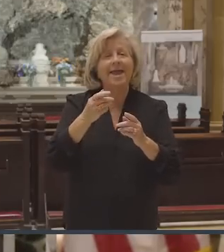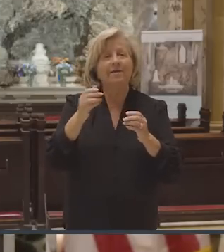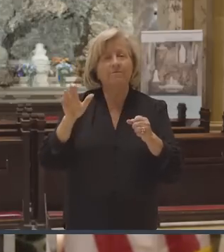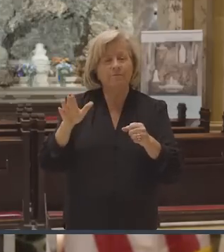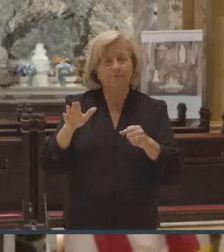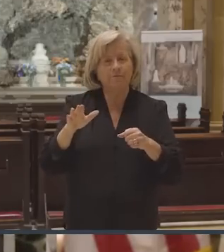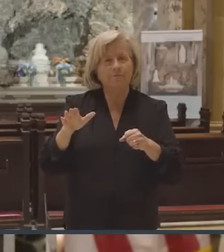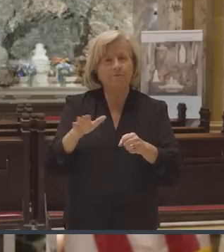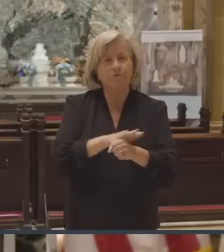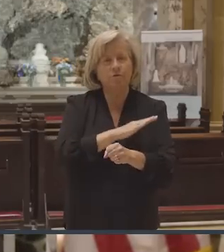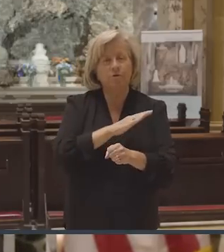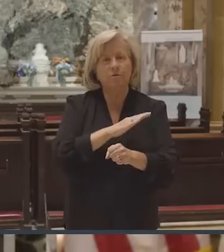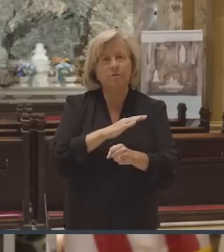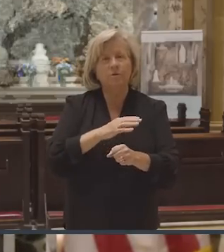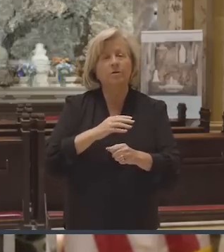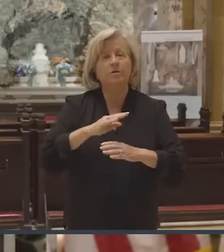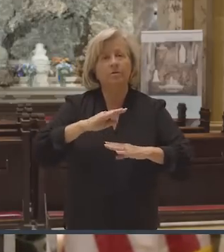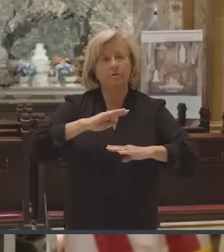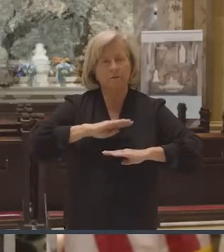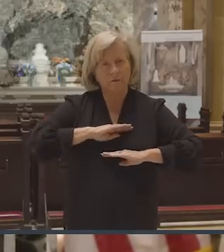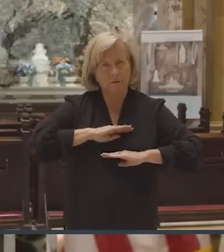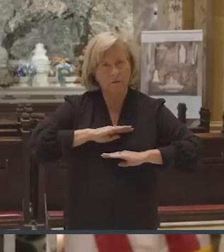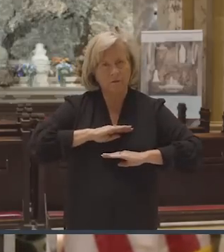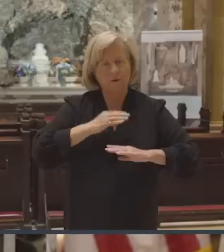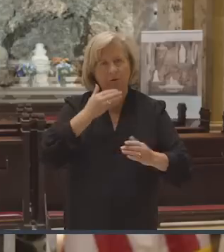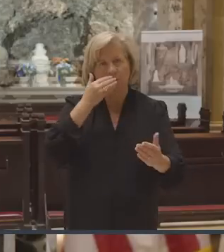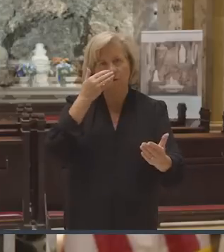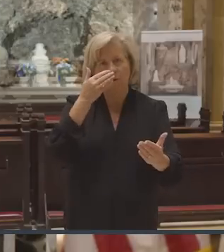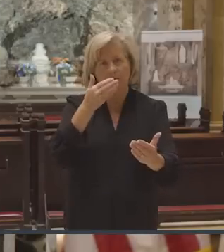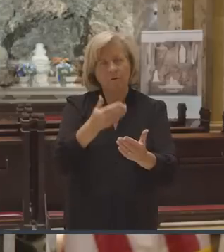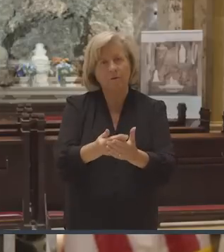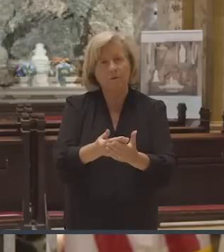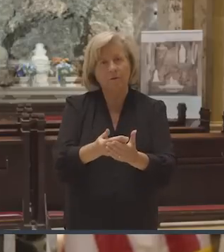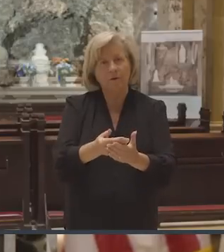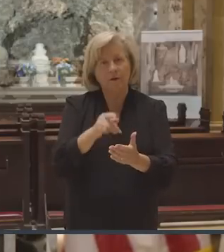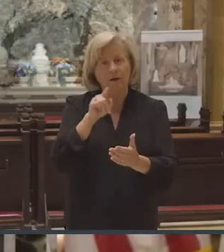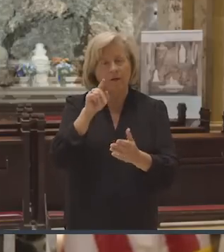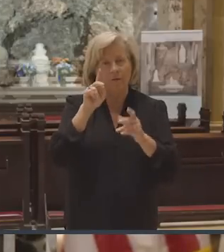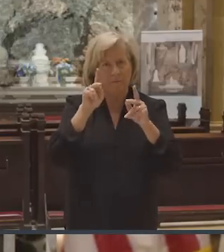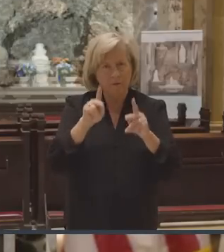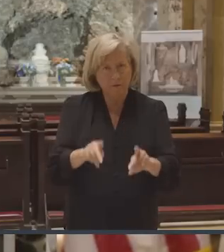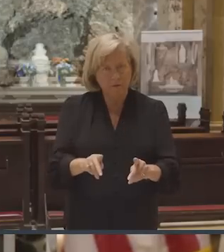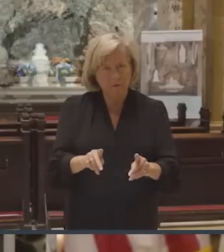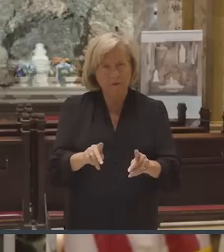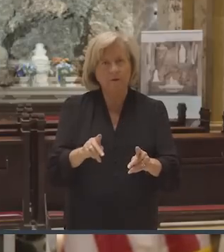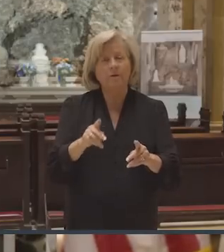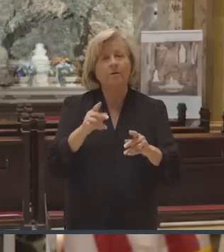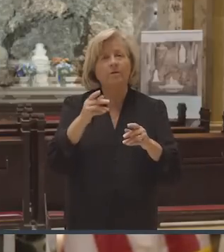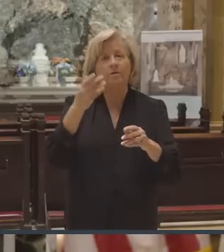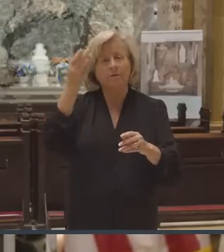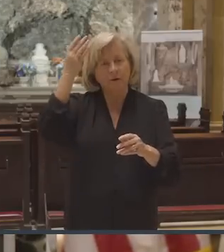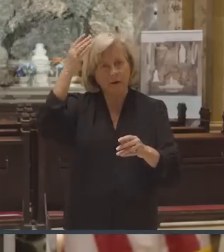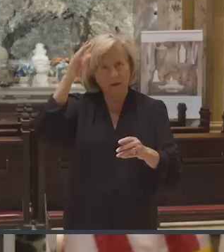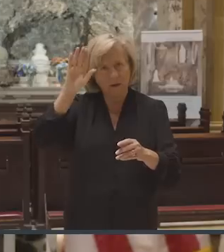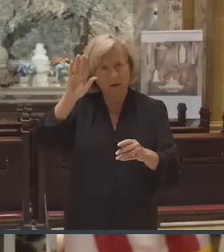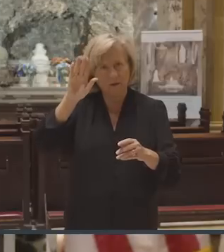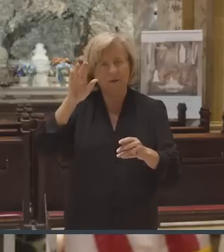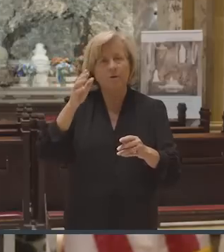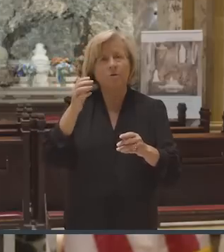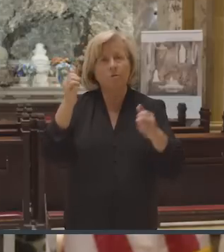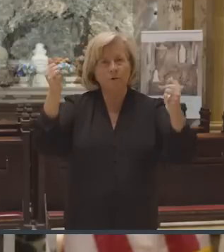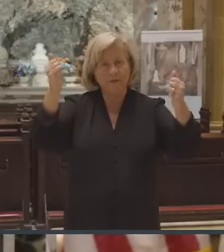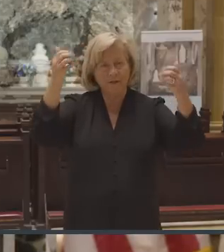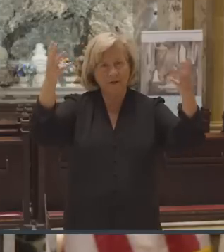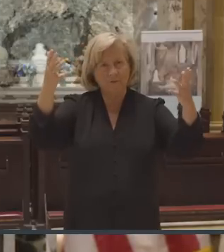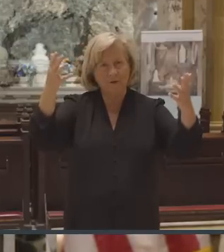fullness was pleased to dwell. This is the one we celebrate. This is the one we prepare to welcome in a